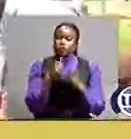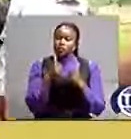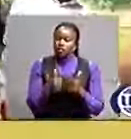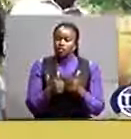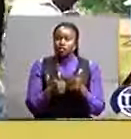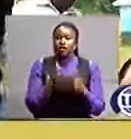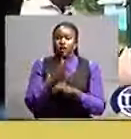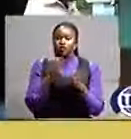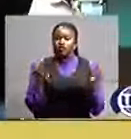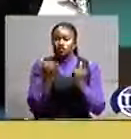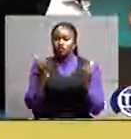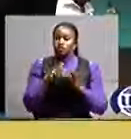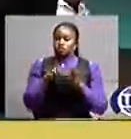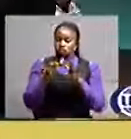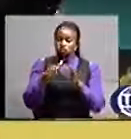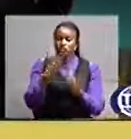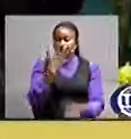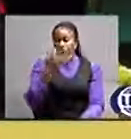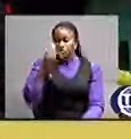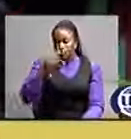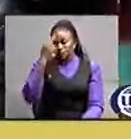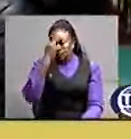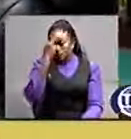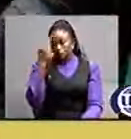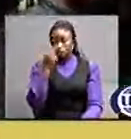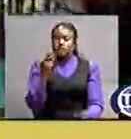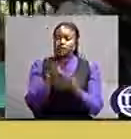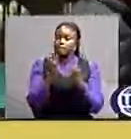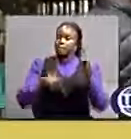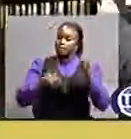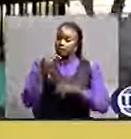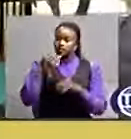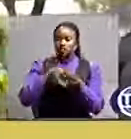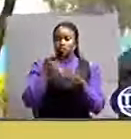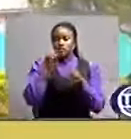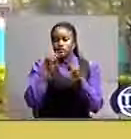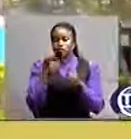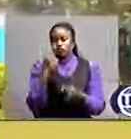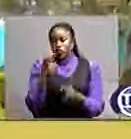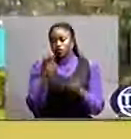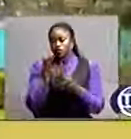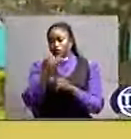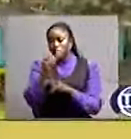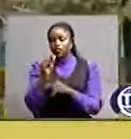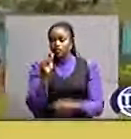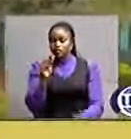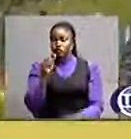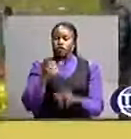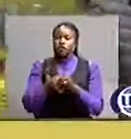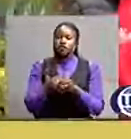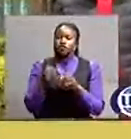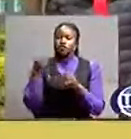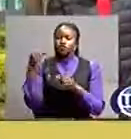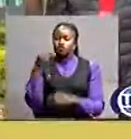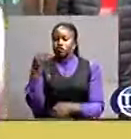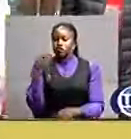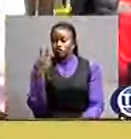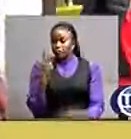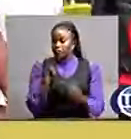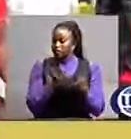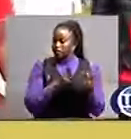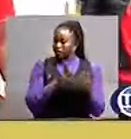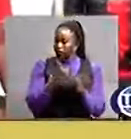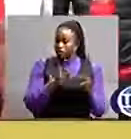news trickled in that 57 candidates had passed in grade 1 and very few other in grade 2. The director of this school,